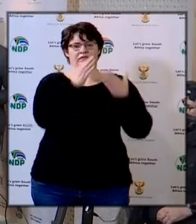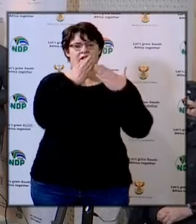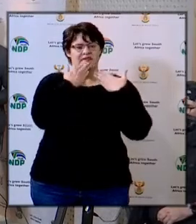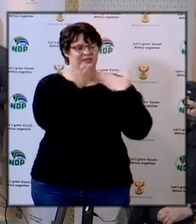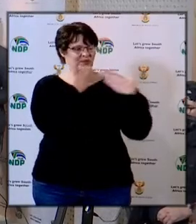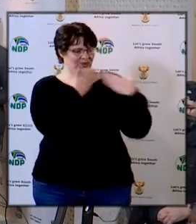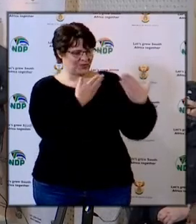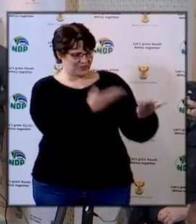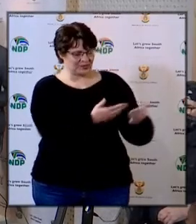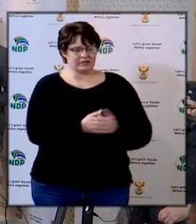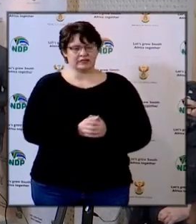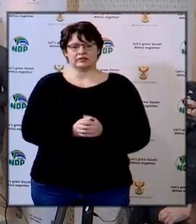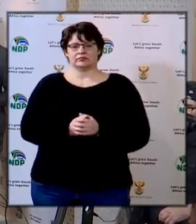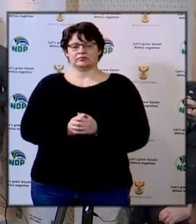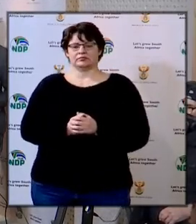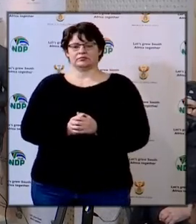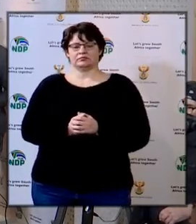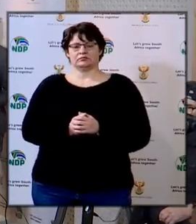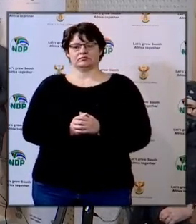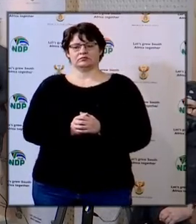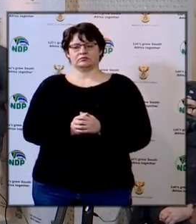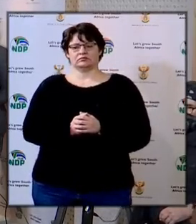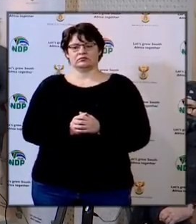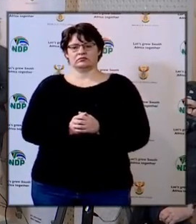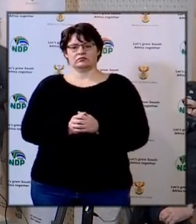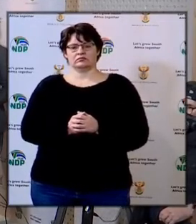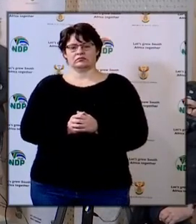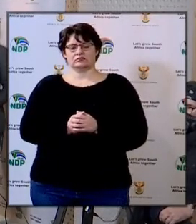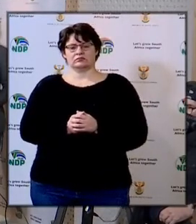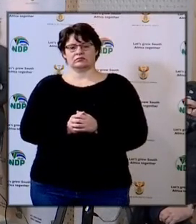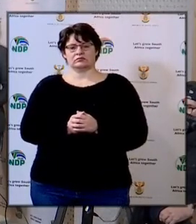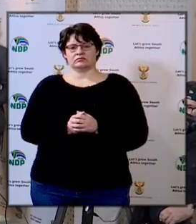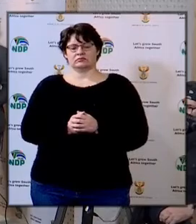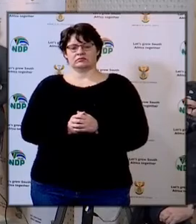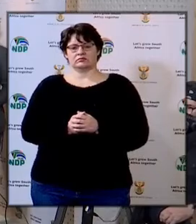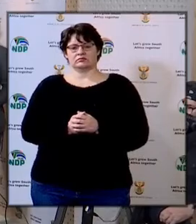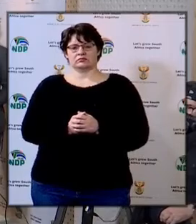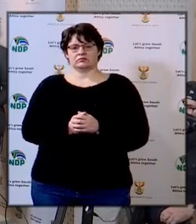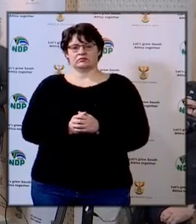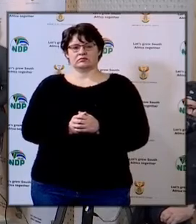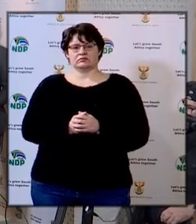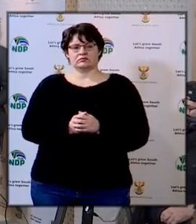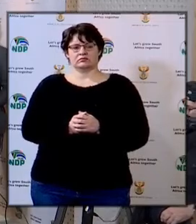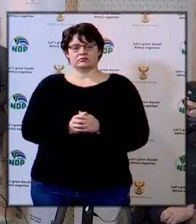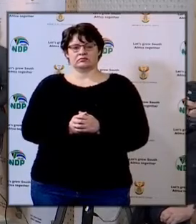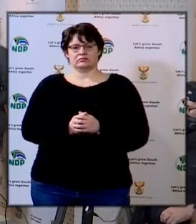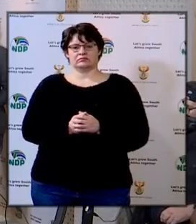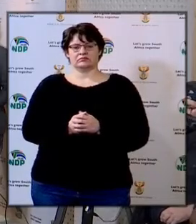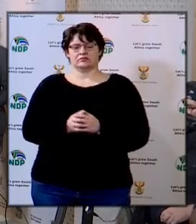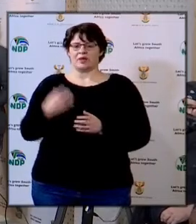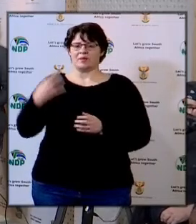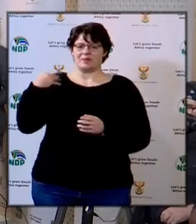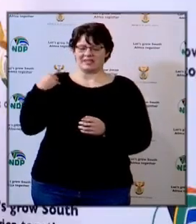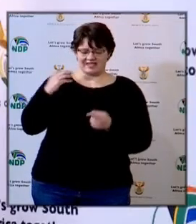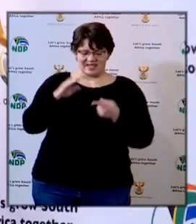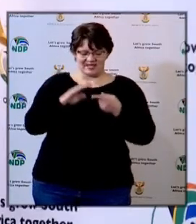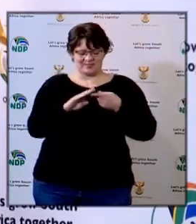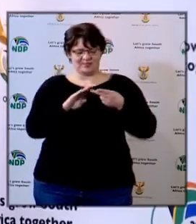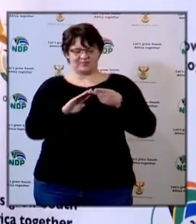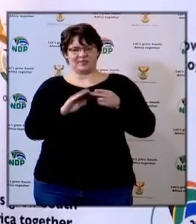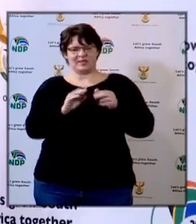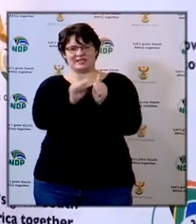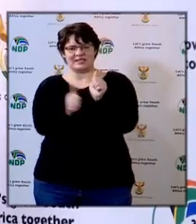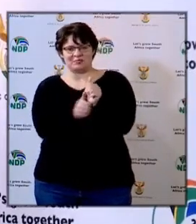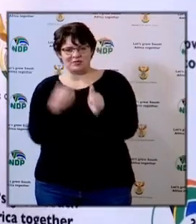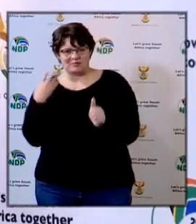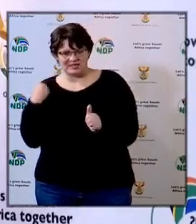Thank you, Mr. Mshanga. Mshanga, Minister, Deputy Minister,